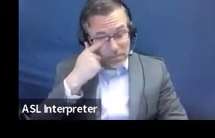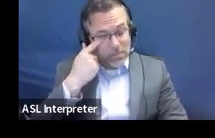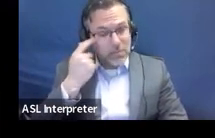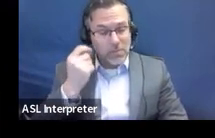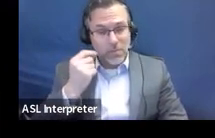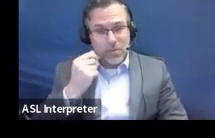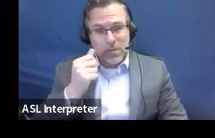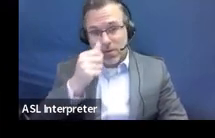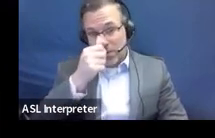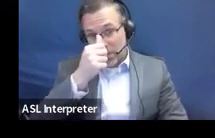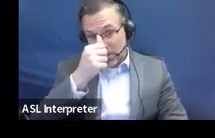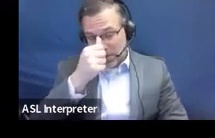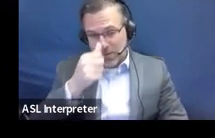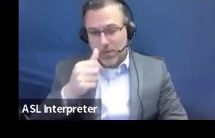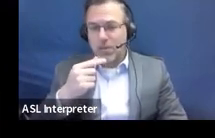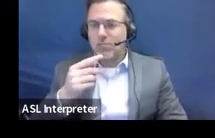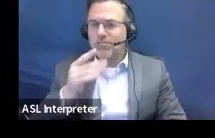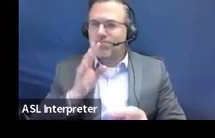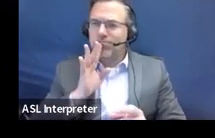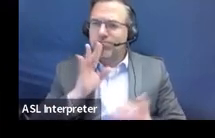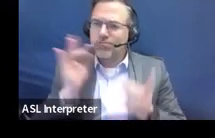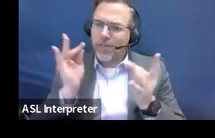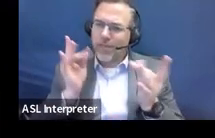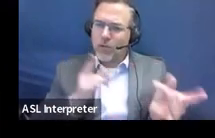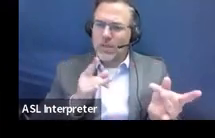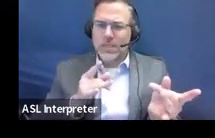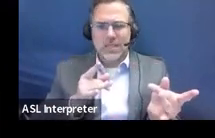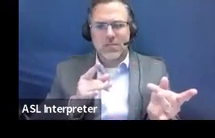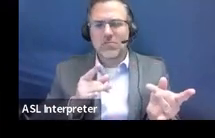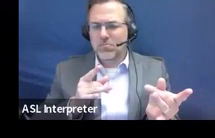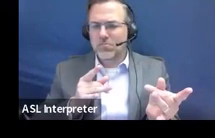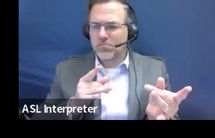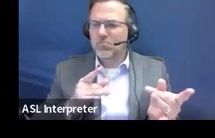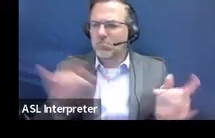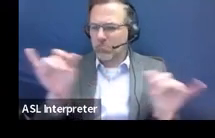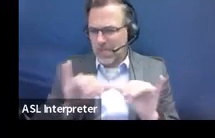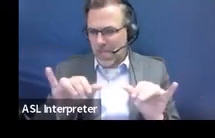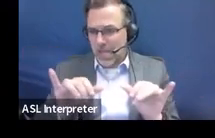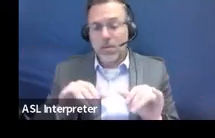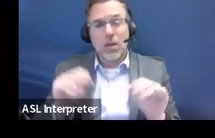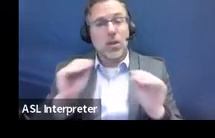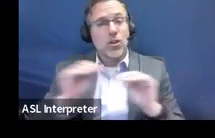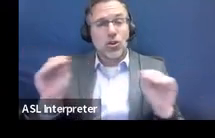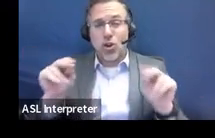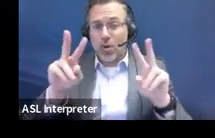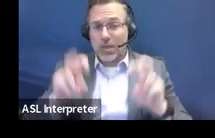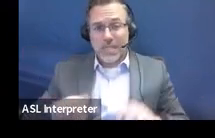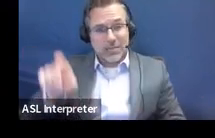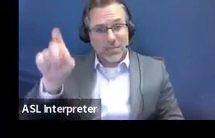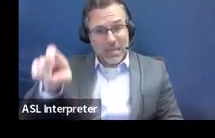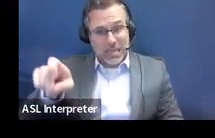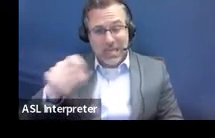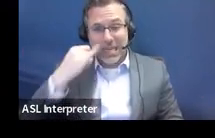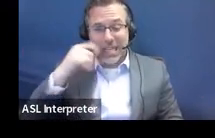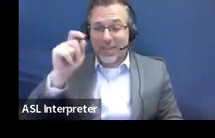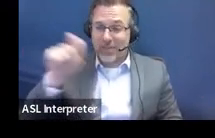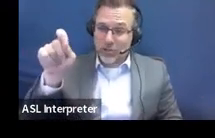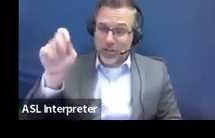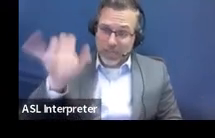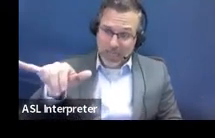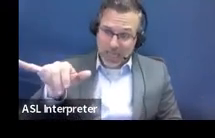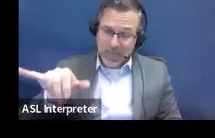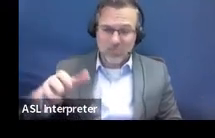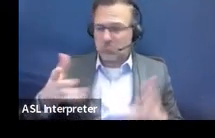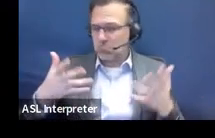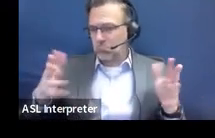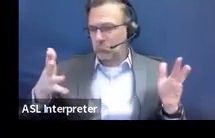Then we have the fluency severity rating scale, same idea. No fluency assessment needed. If you check that, nothing else needs to be